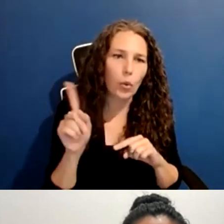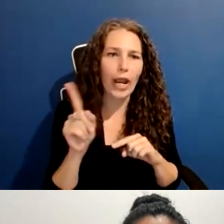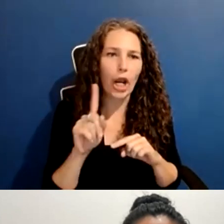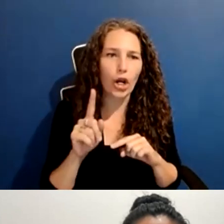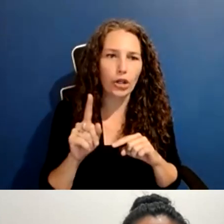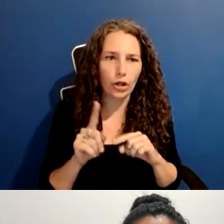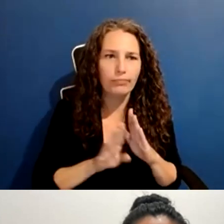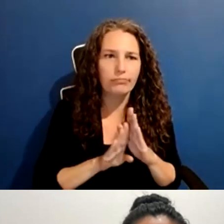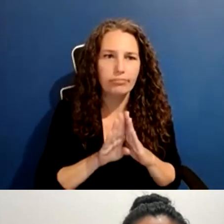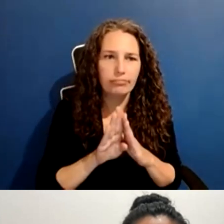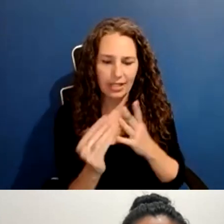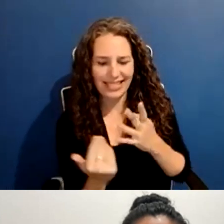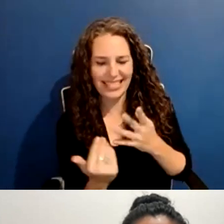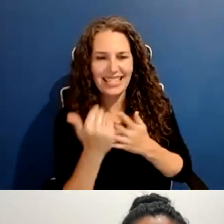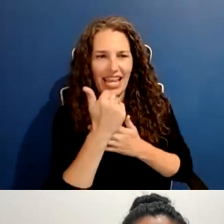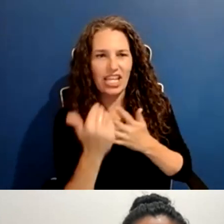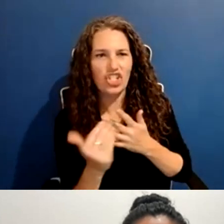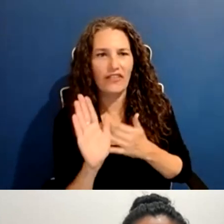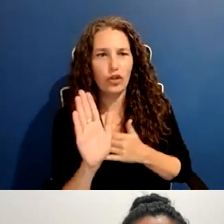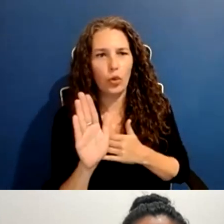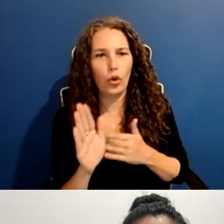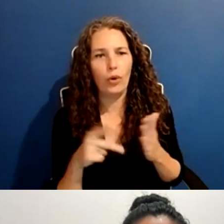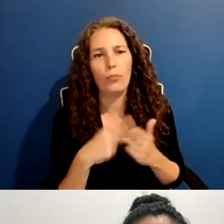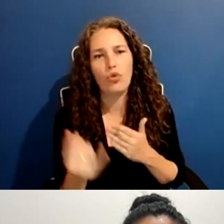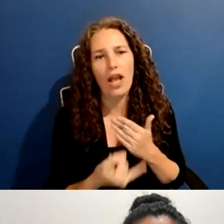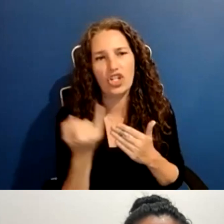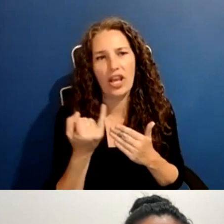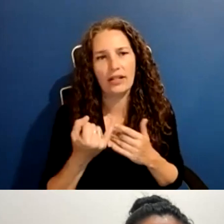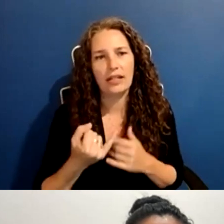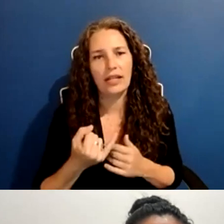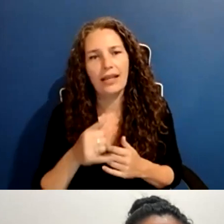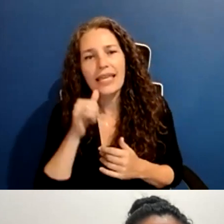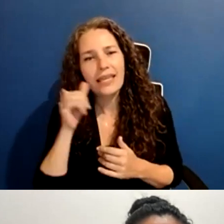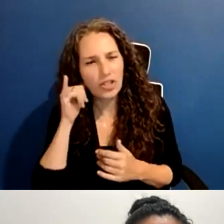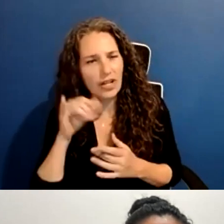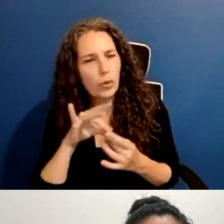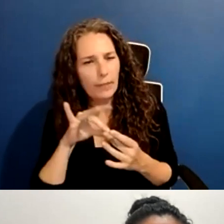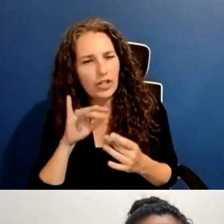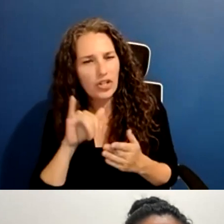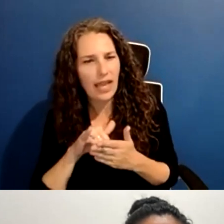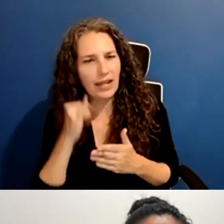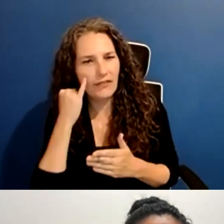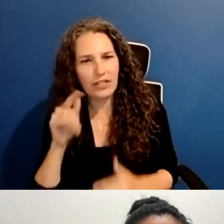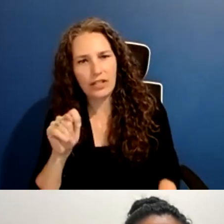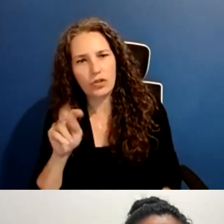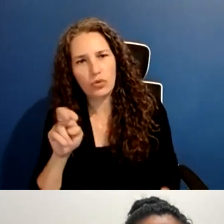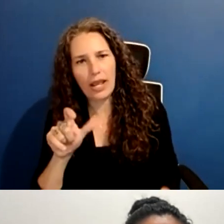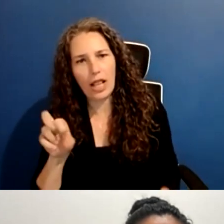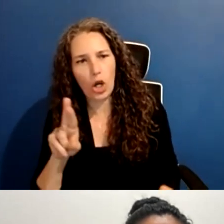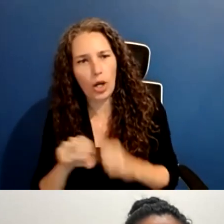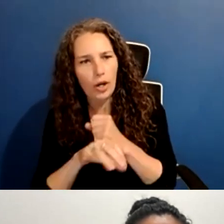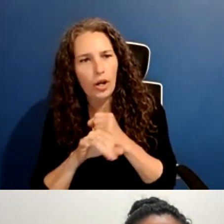We discussed this a little bit yesterday, but for instance, a trailer, if you're further along and have done a lot of, uh, interviews